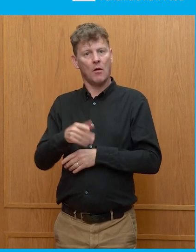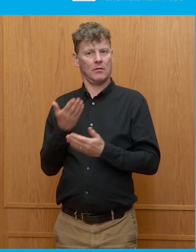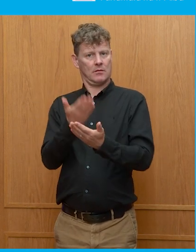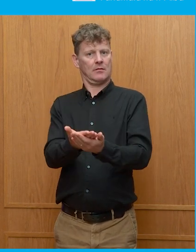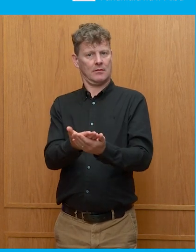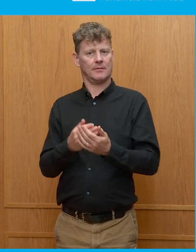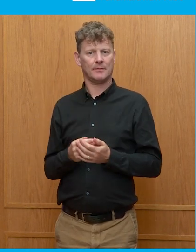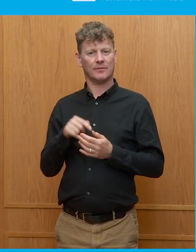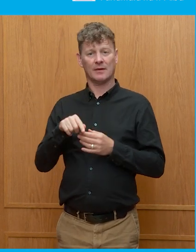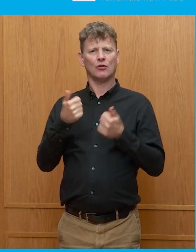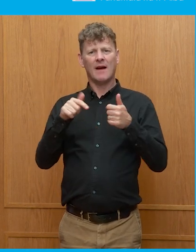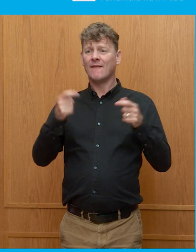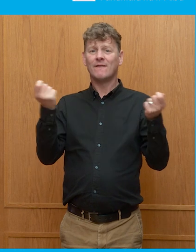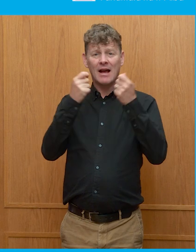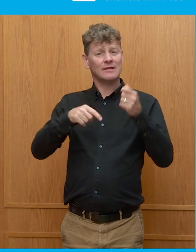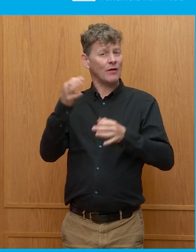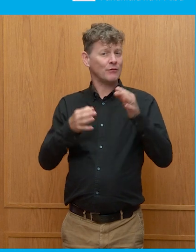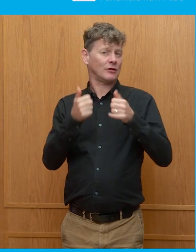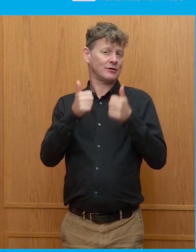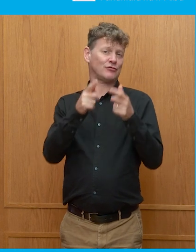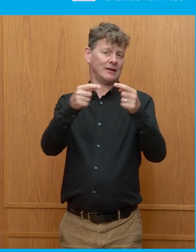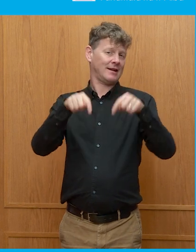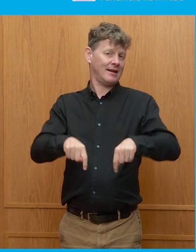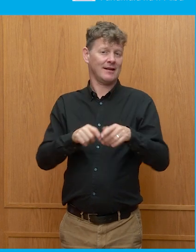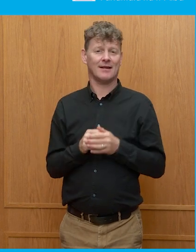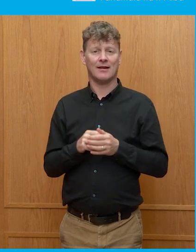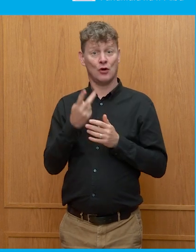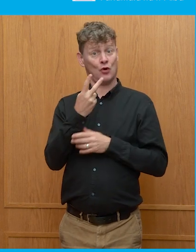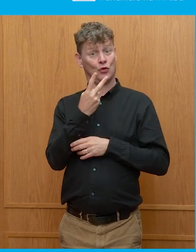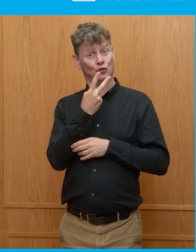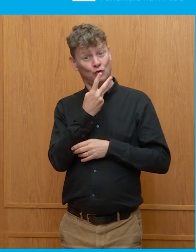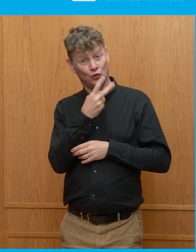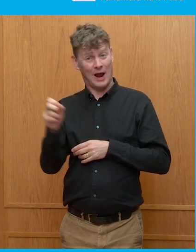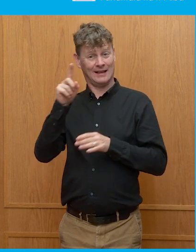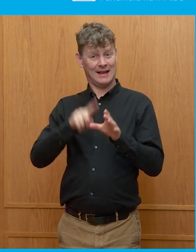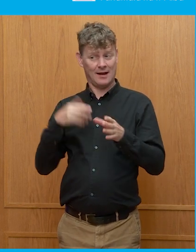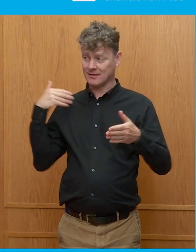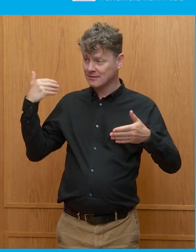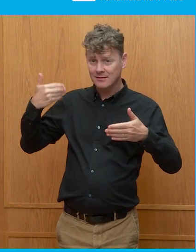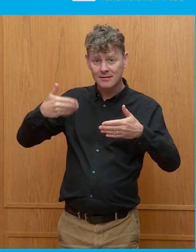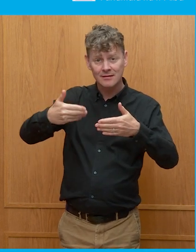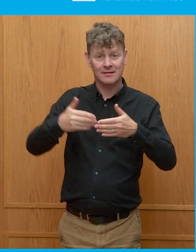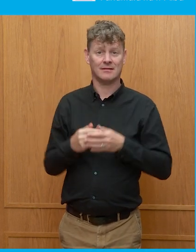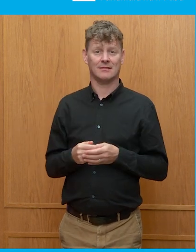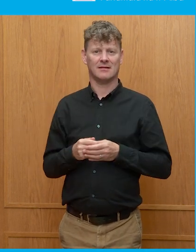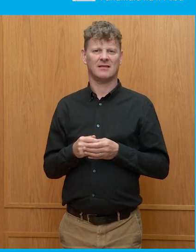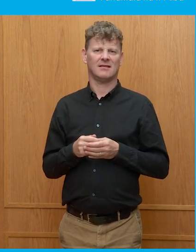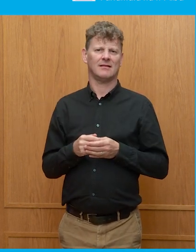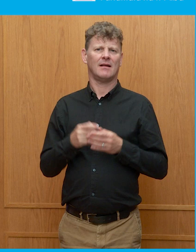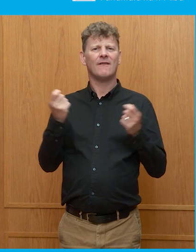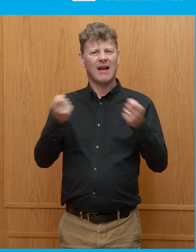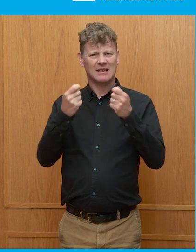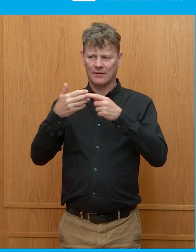2024 Festival of Politics. It's the 20th year of the festival and involves and has brought together people from